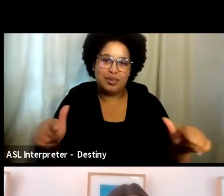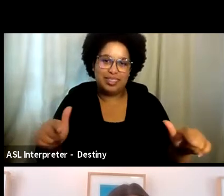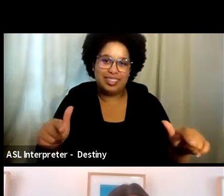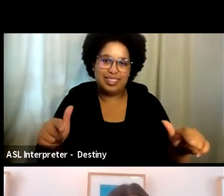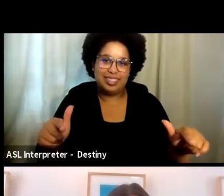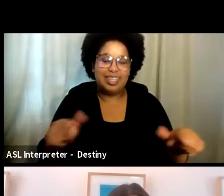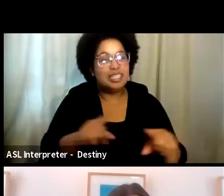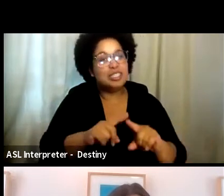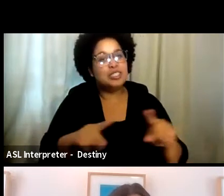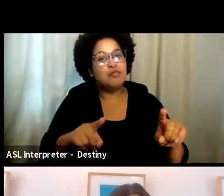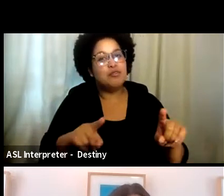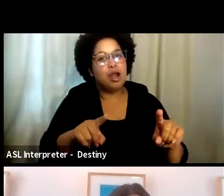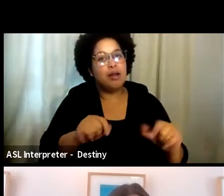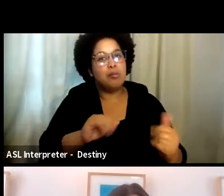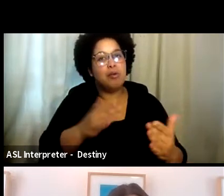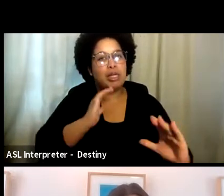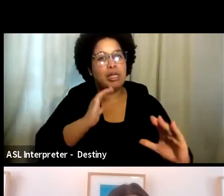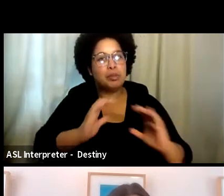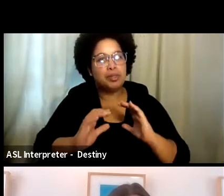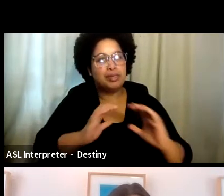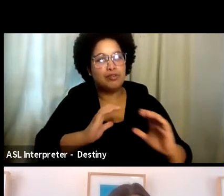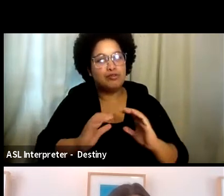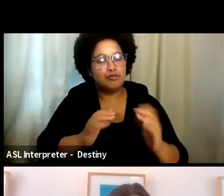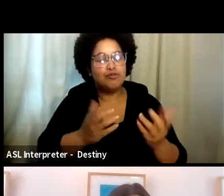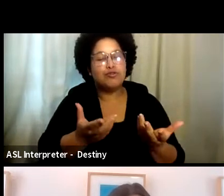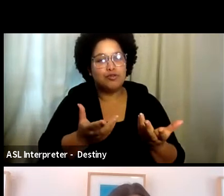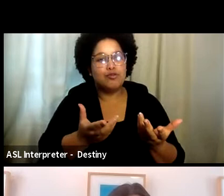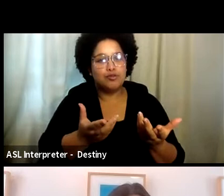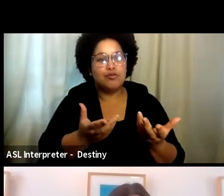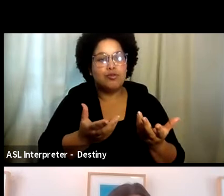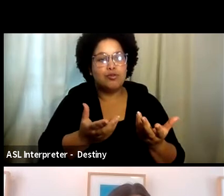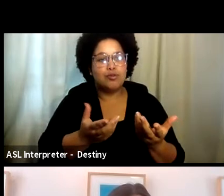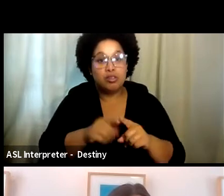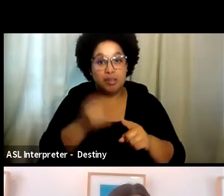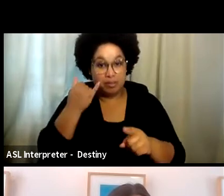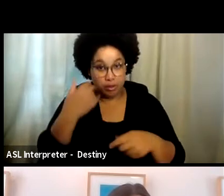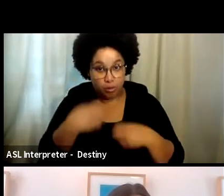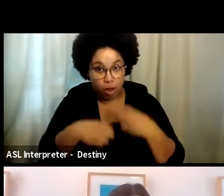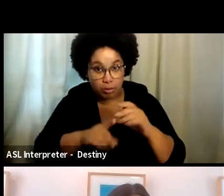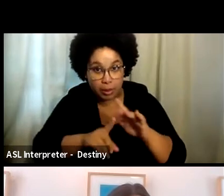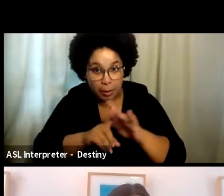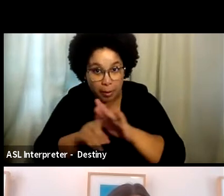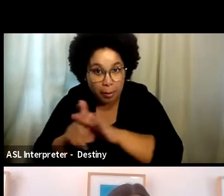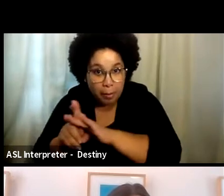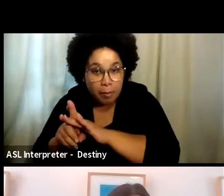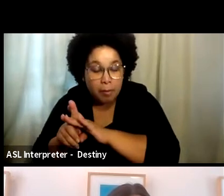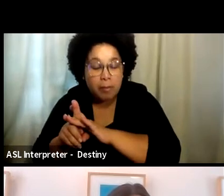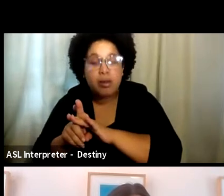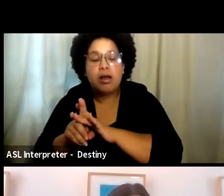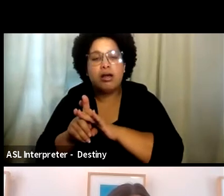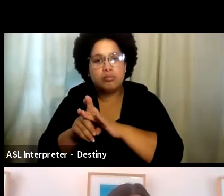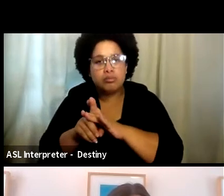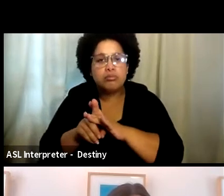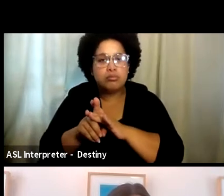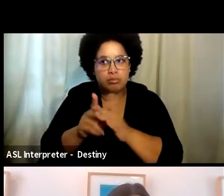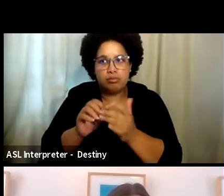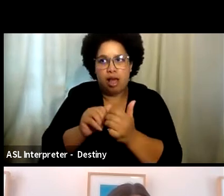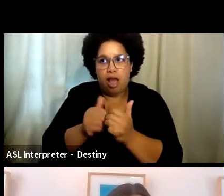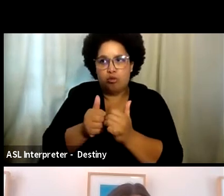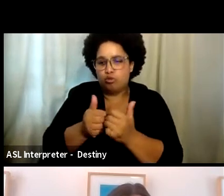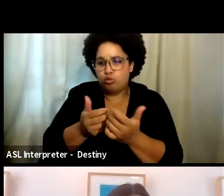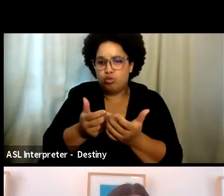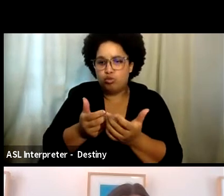different ways to communicate and also work with if there are any issues that are arising. And there's a way to